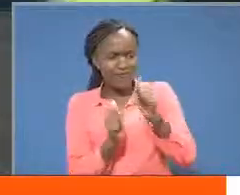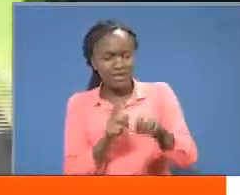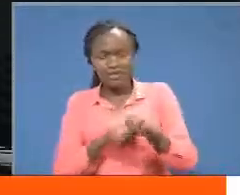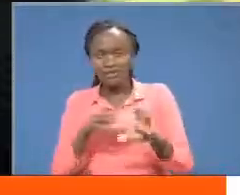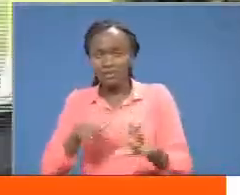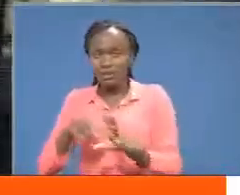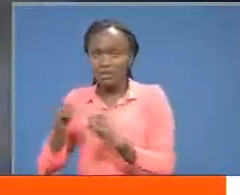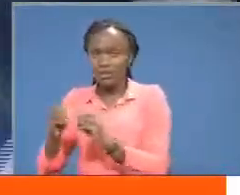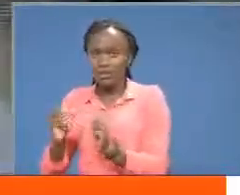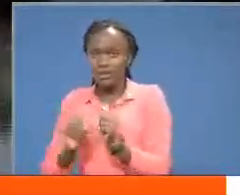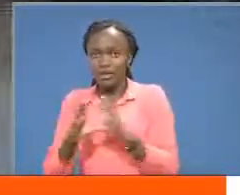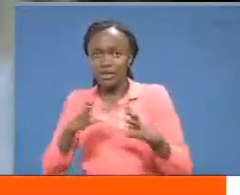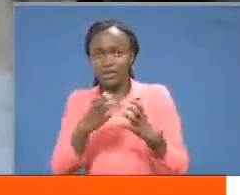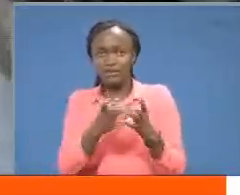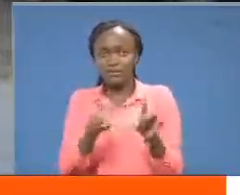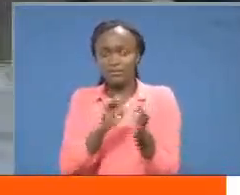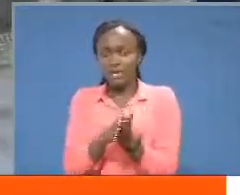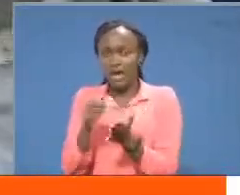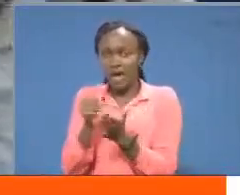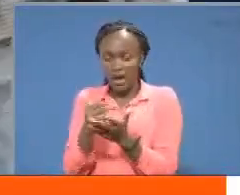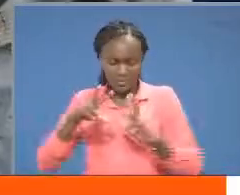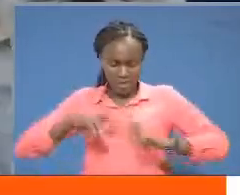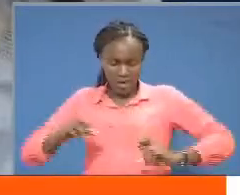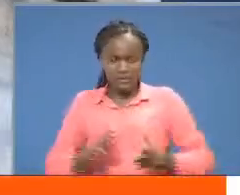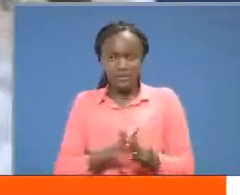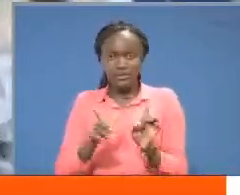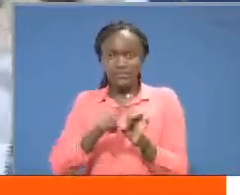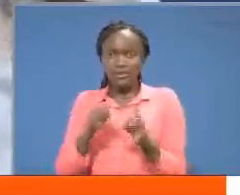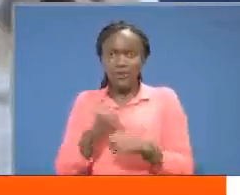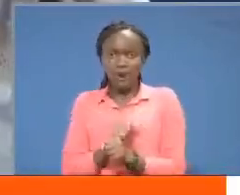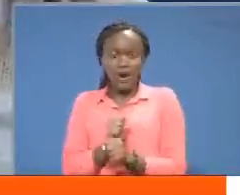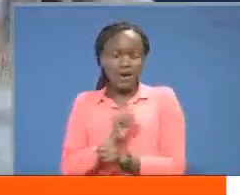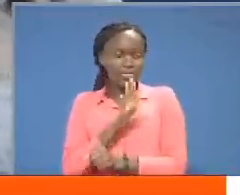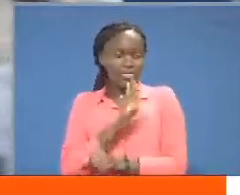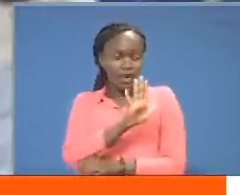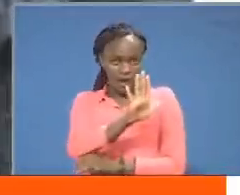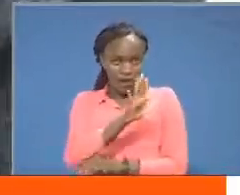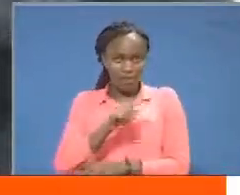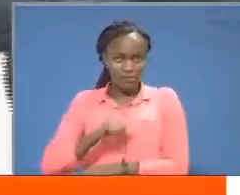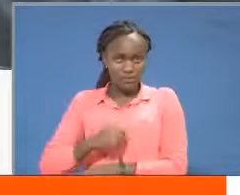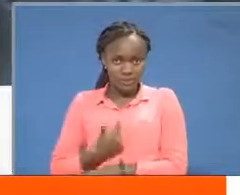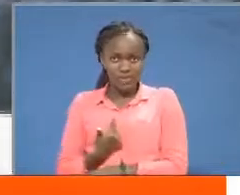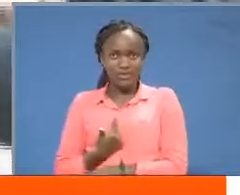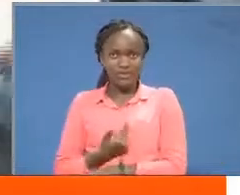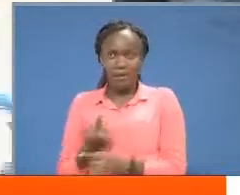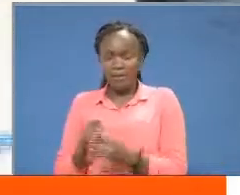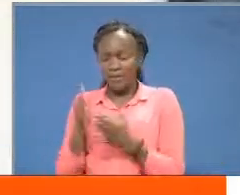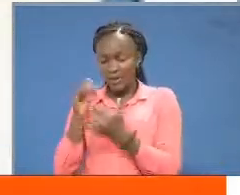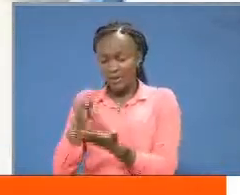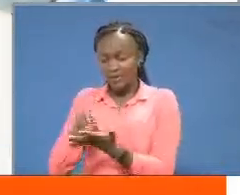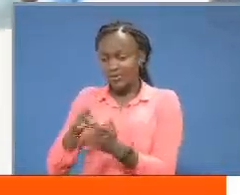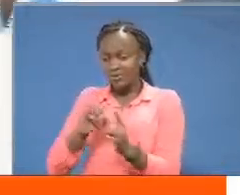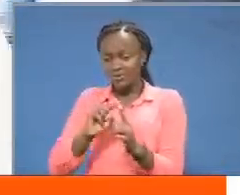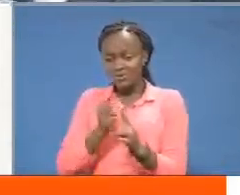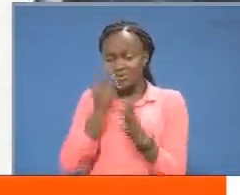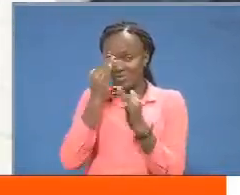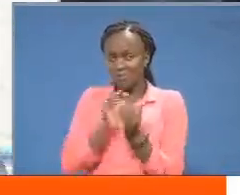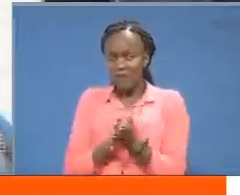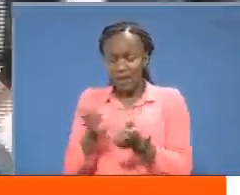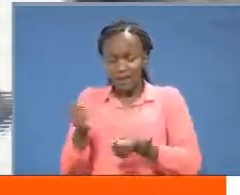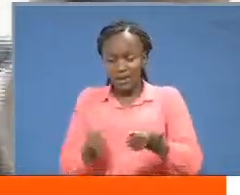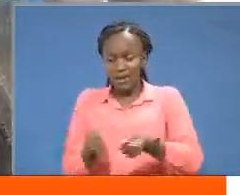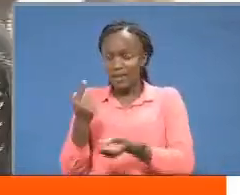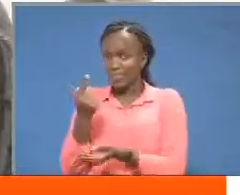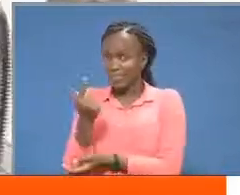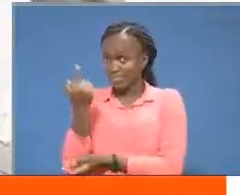lectures or even visit the library for research and assignments however that might not be the case here this vehicle